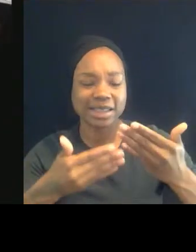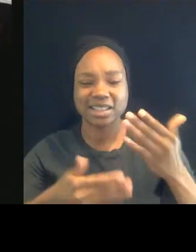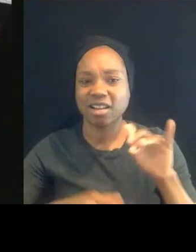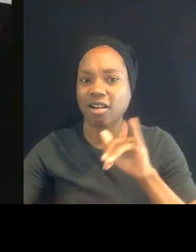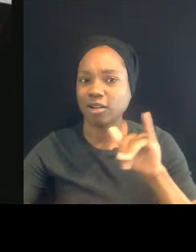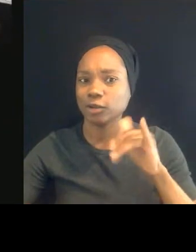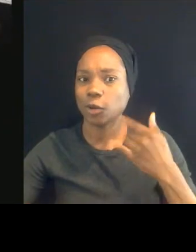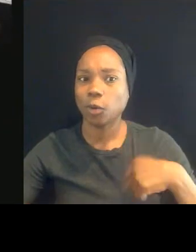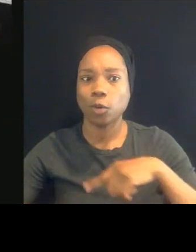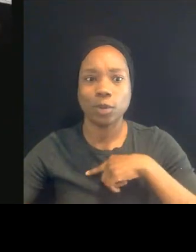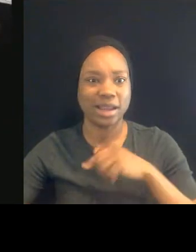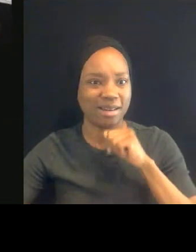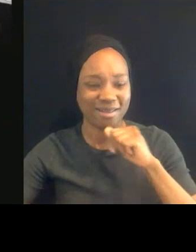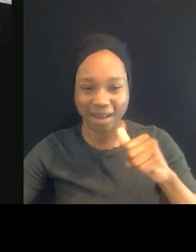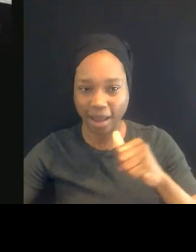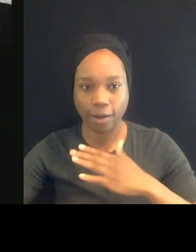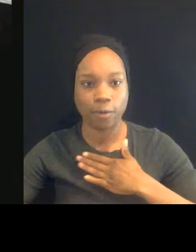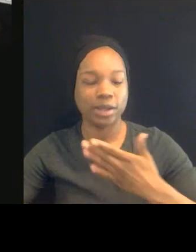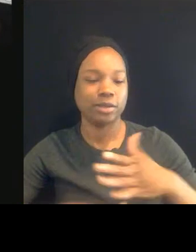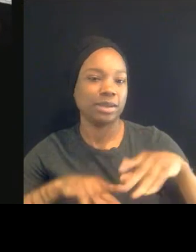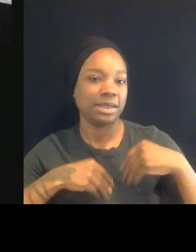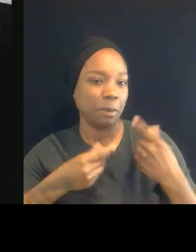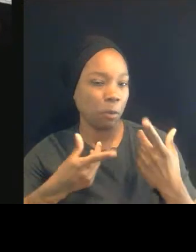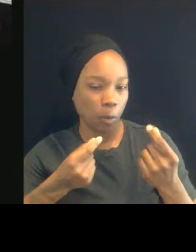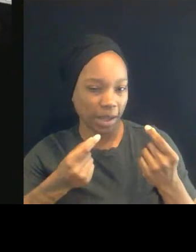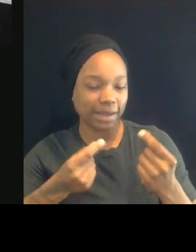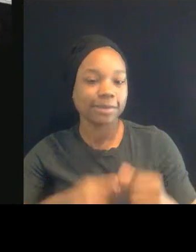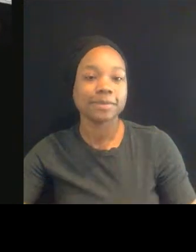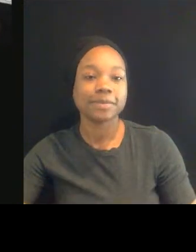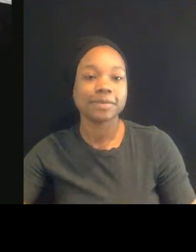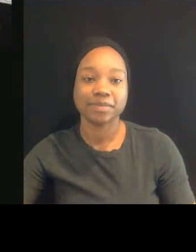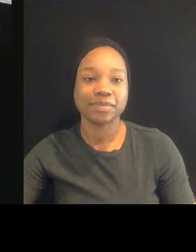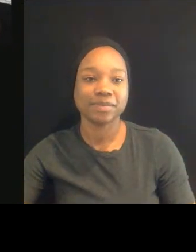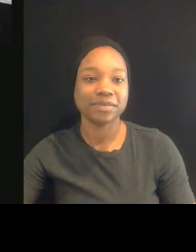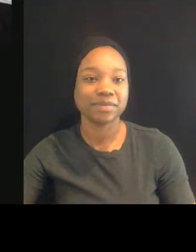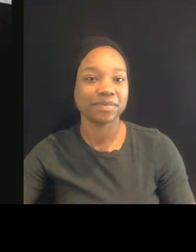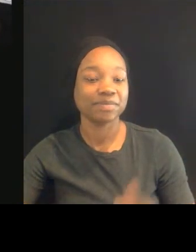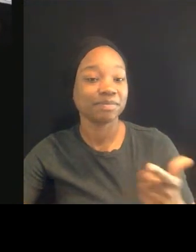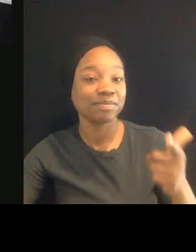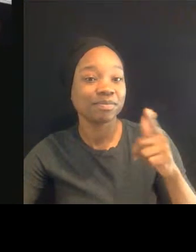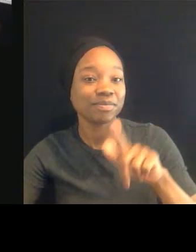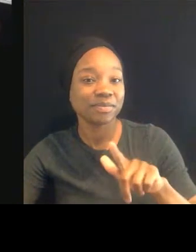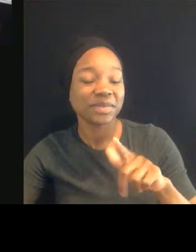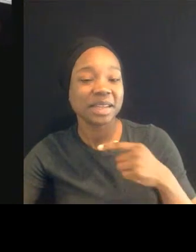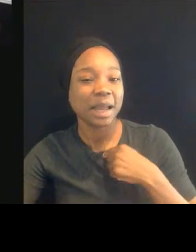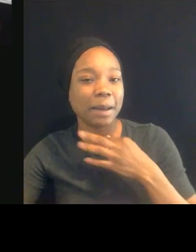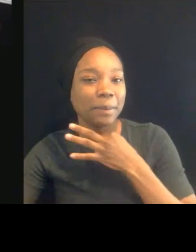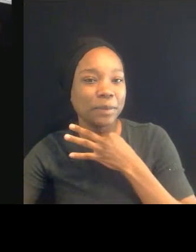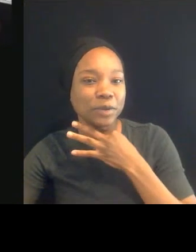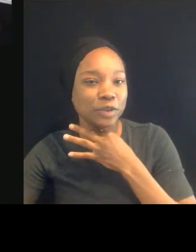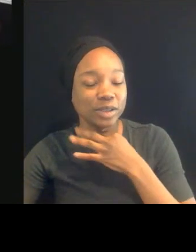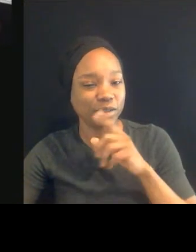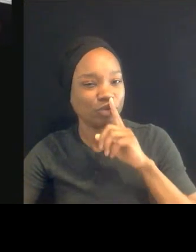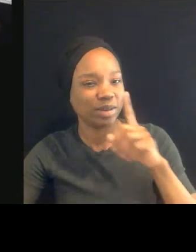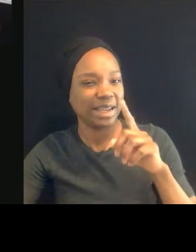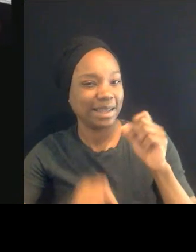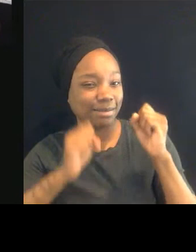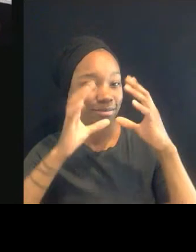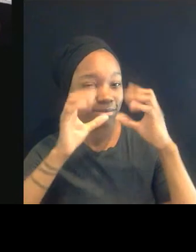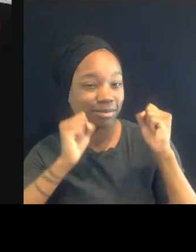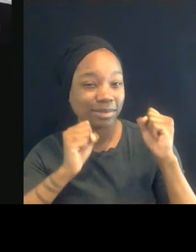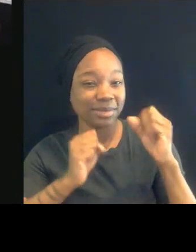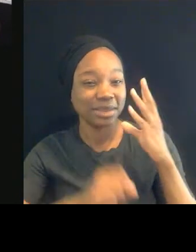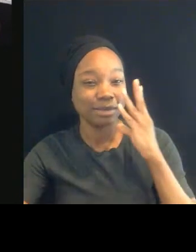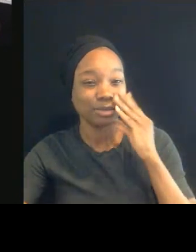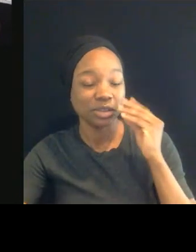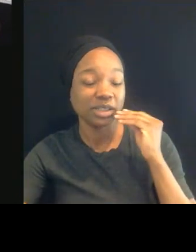Ms. Sutherland, what about you? I mean, what a remarkable experience this has been, as others have noted, on the one hand, we saw